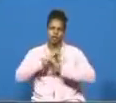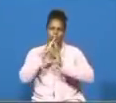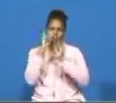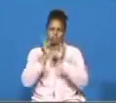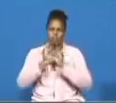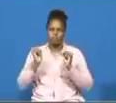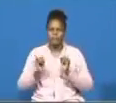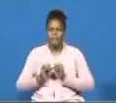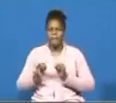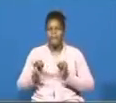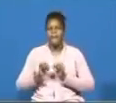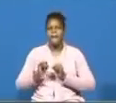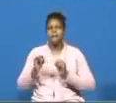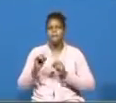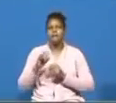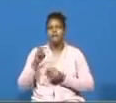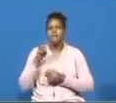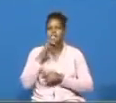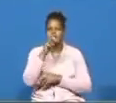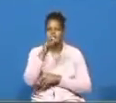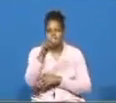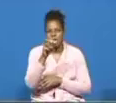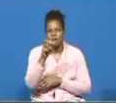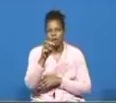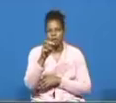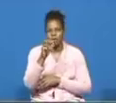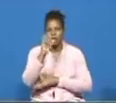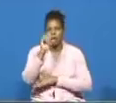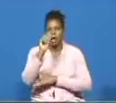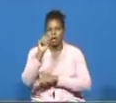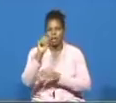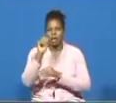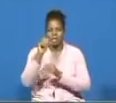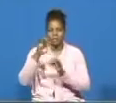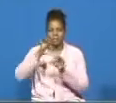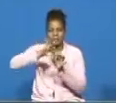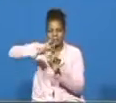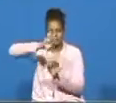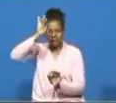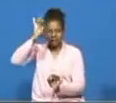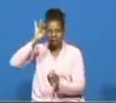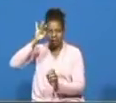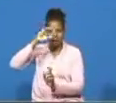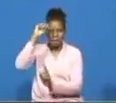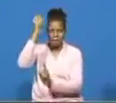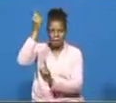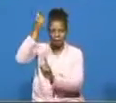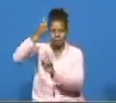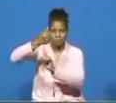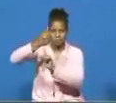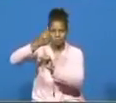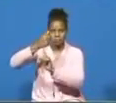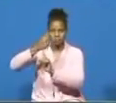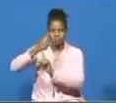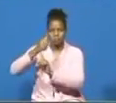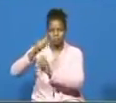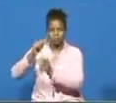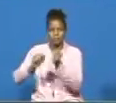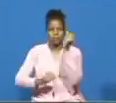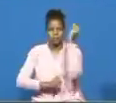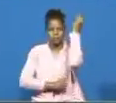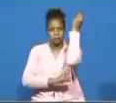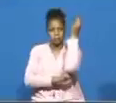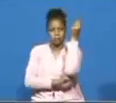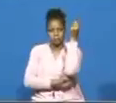set it up on a pole and it shall come to pass that everyone that is bitten when he looketh upon